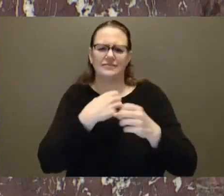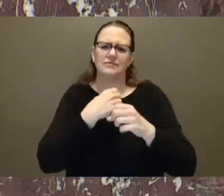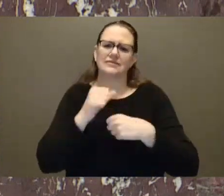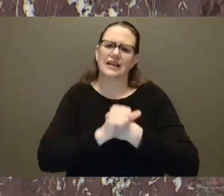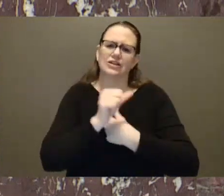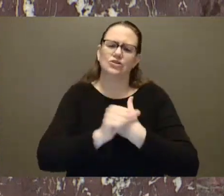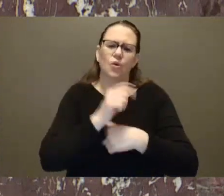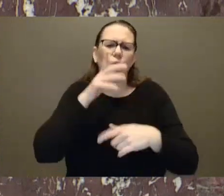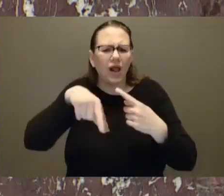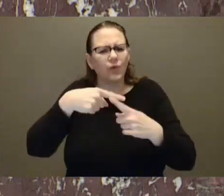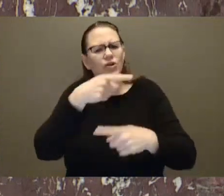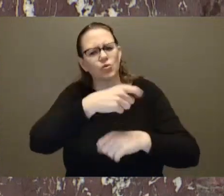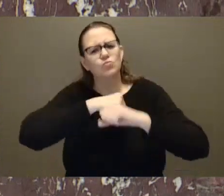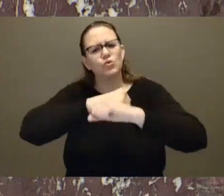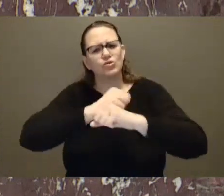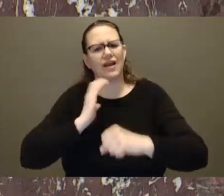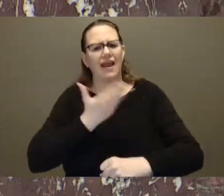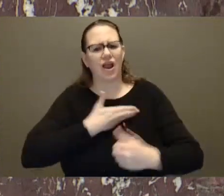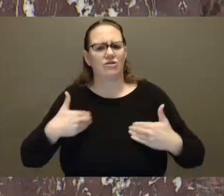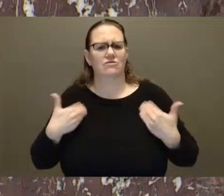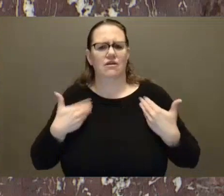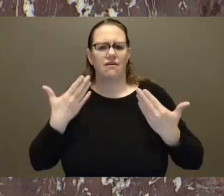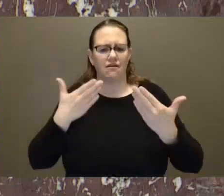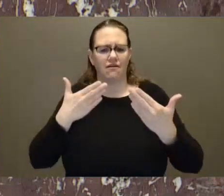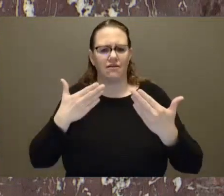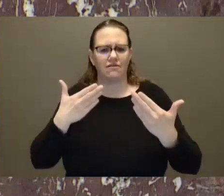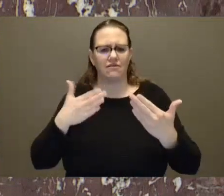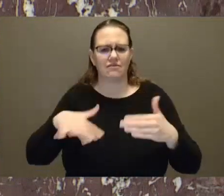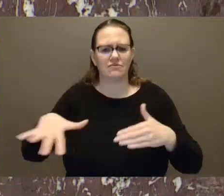end to his failed decriminalization policies?